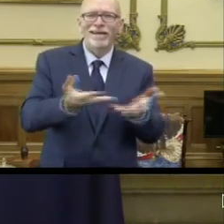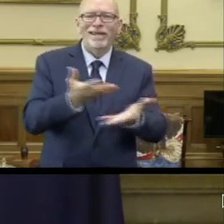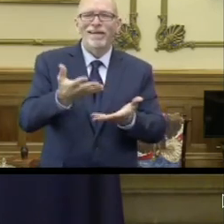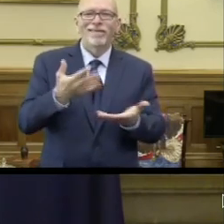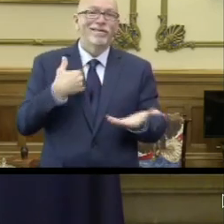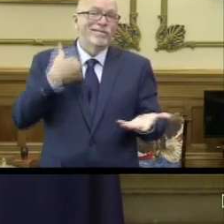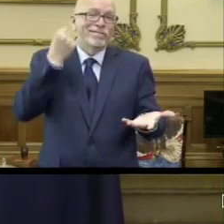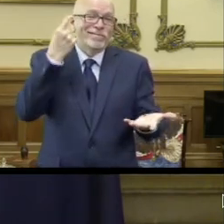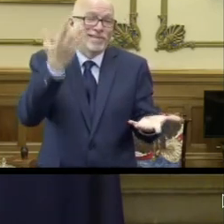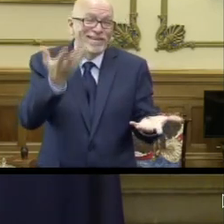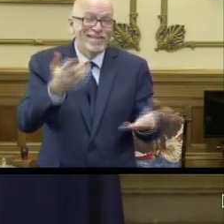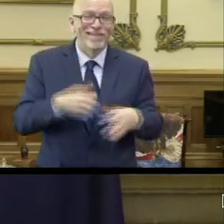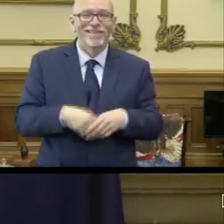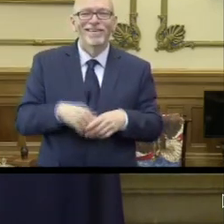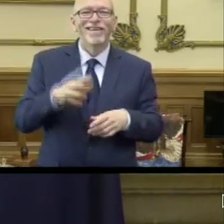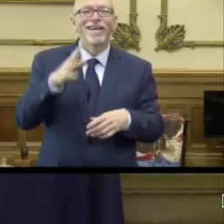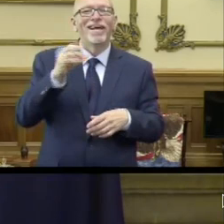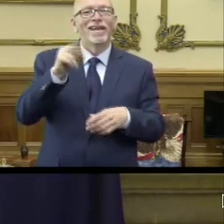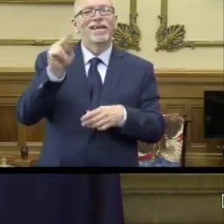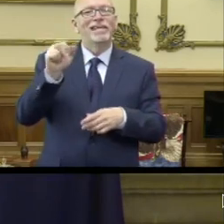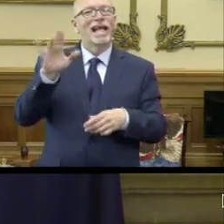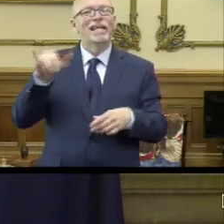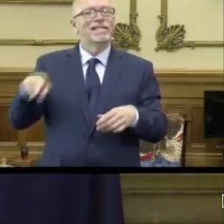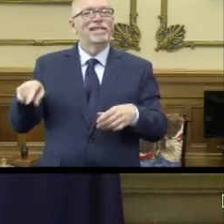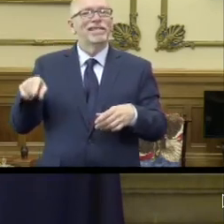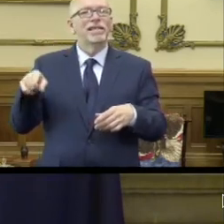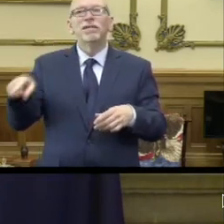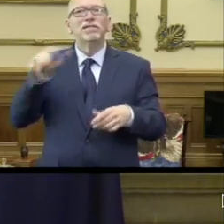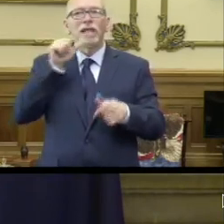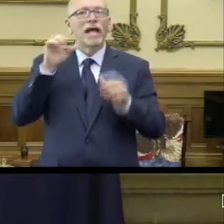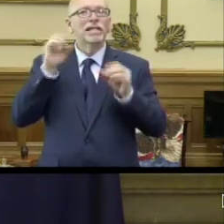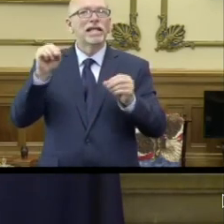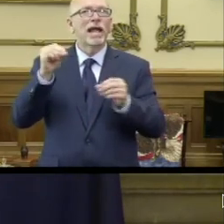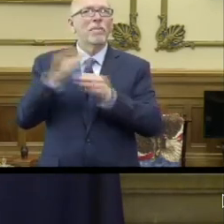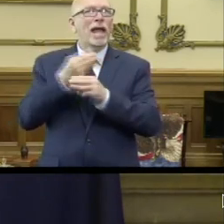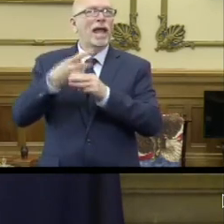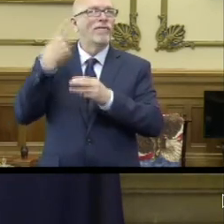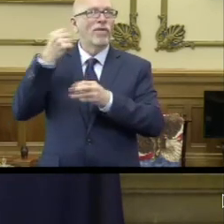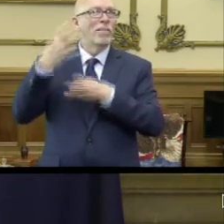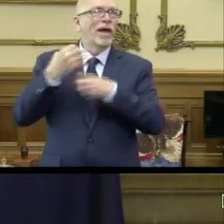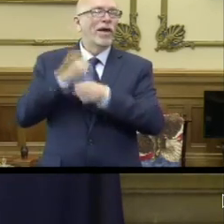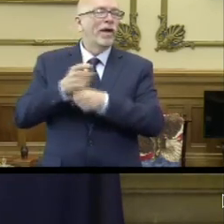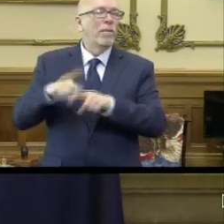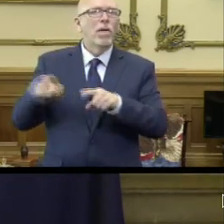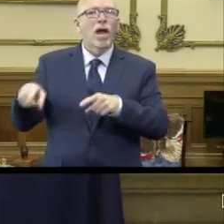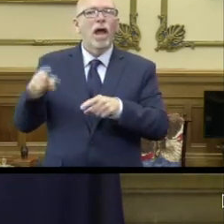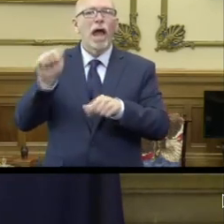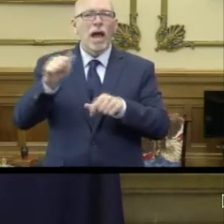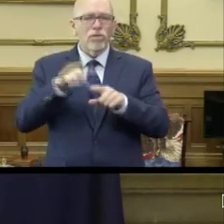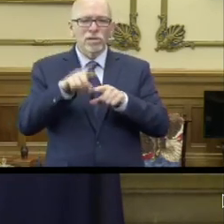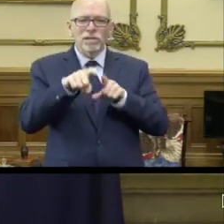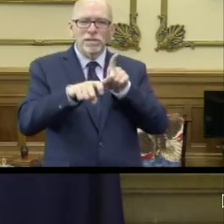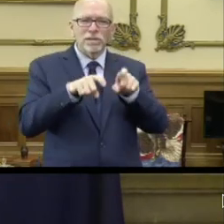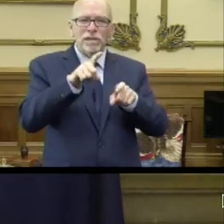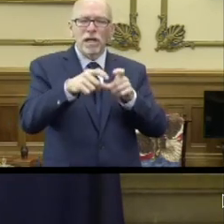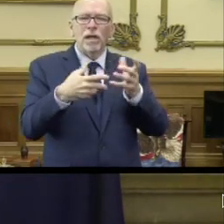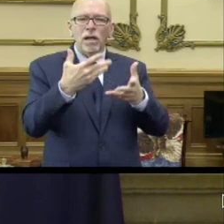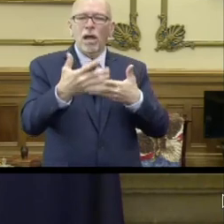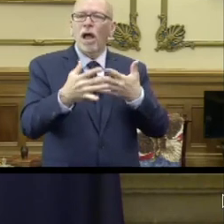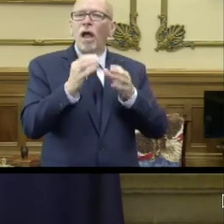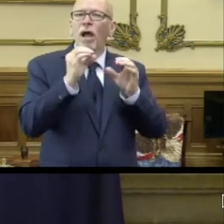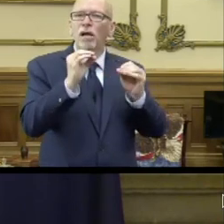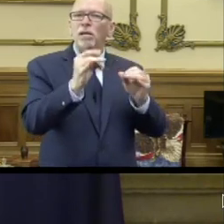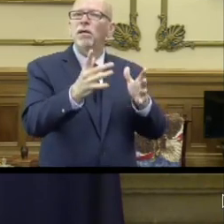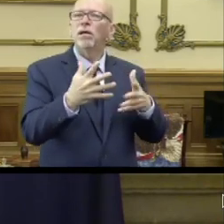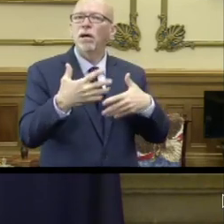all relate to. And Nancy, although she hasn't taught math in some number of years, was able to ask all the right questions and get that student through. And